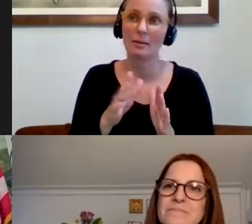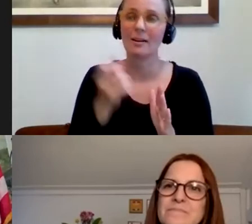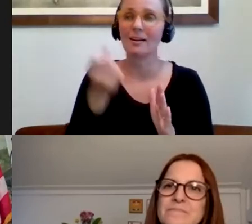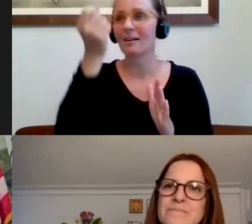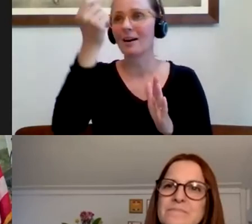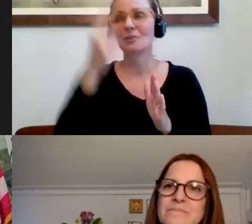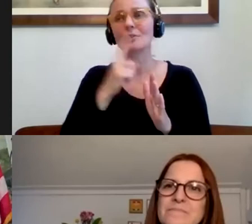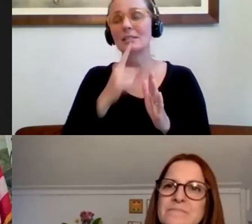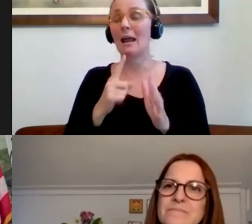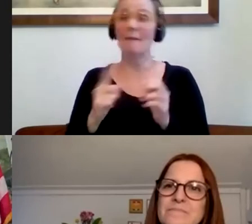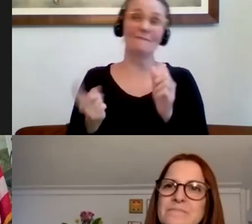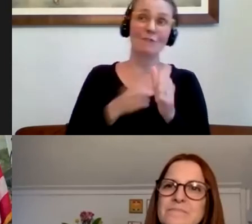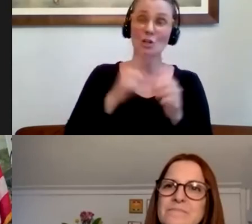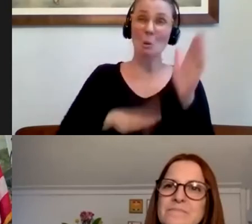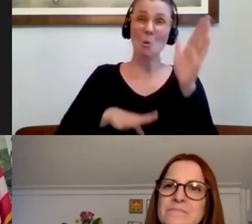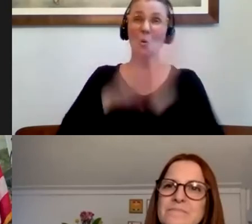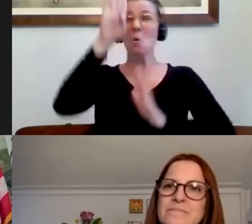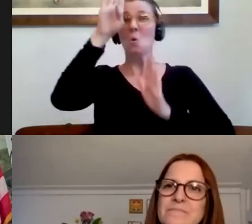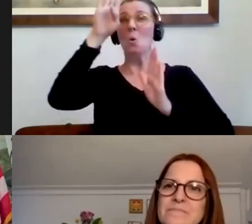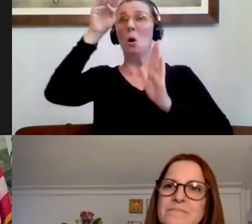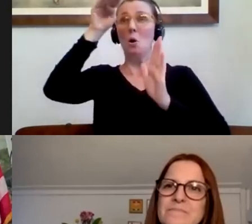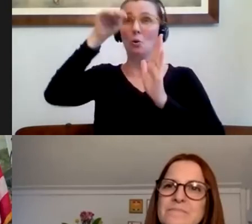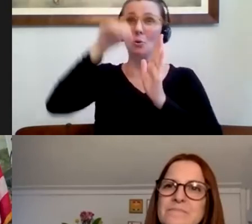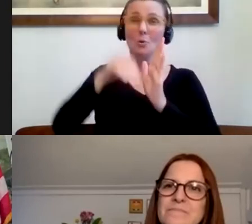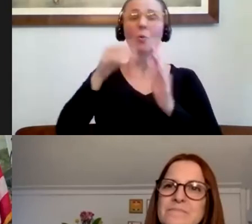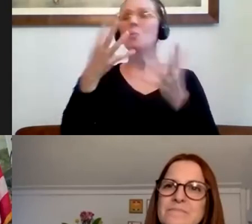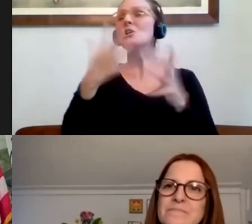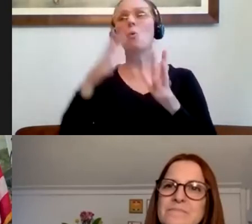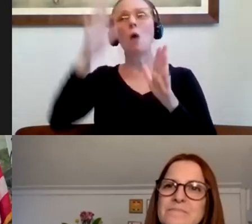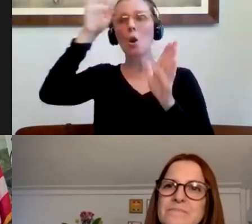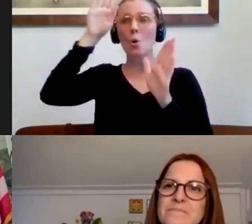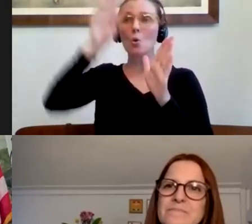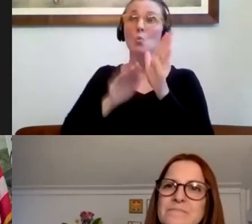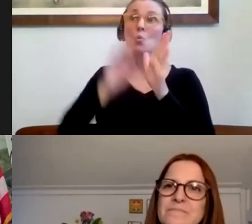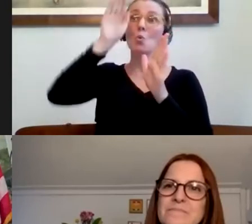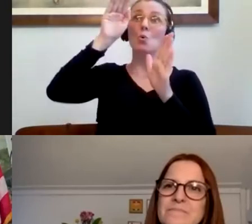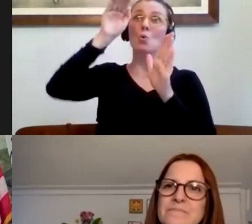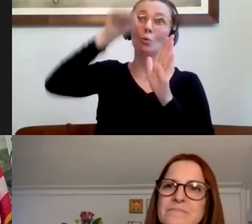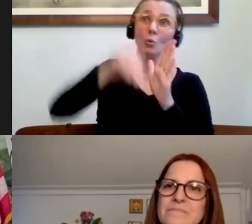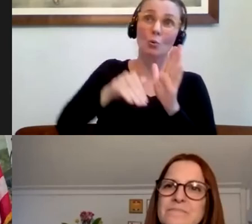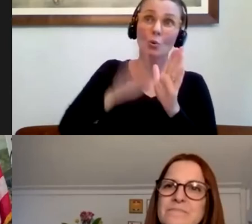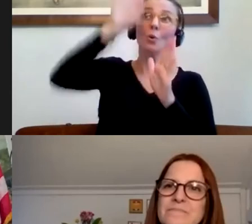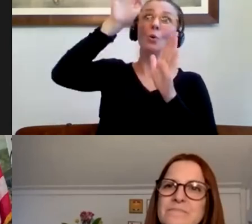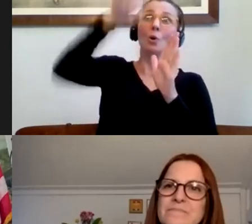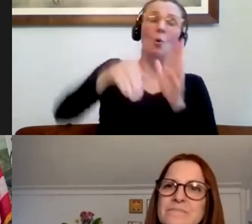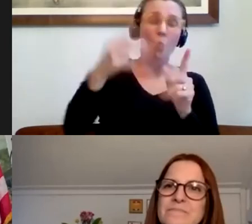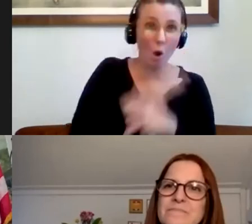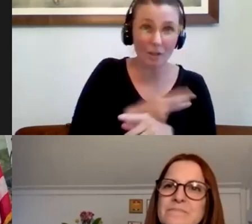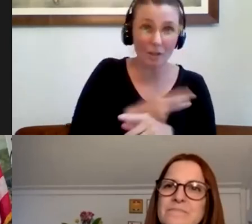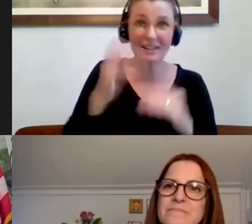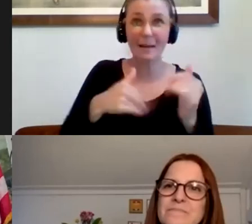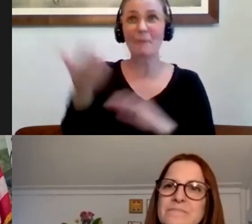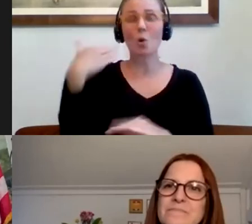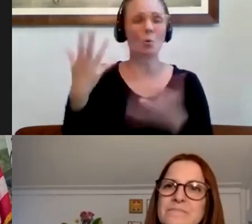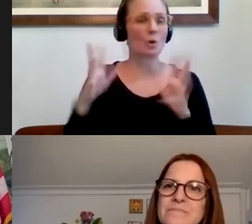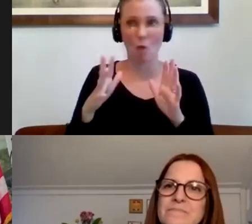or else more people will become sick. More people will die. It'll put more strain on our healthcare system, and our economy will go further and